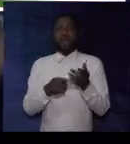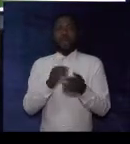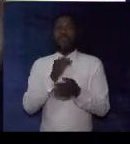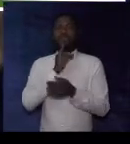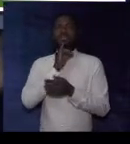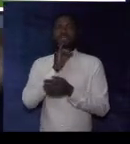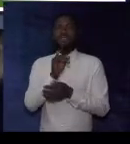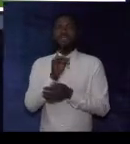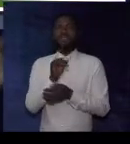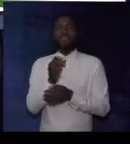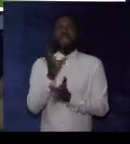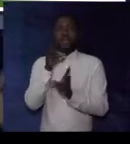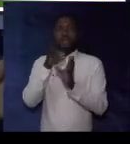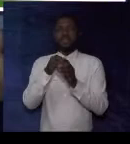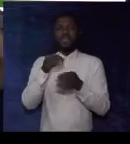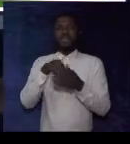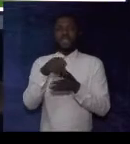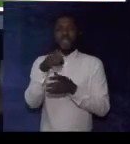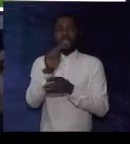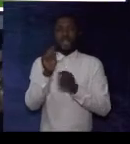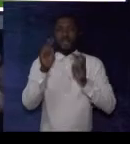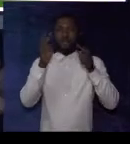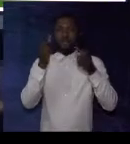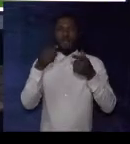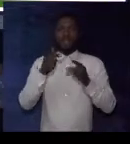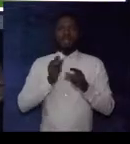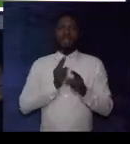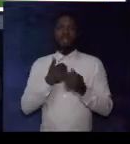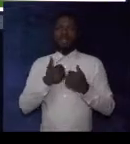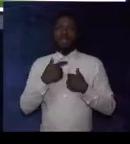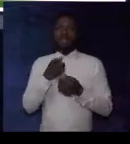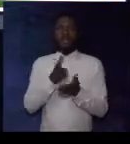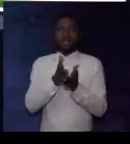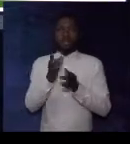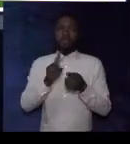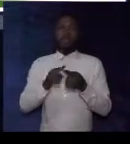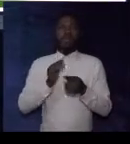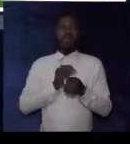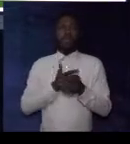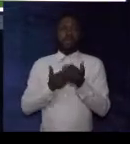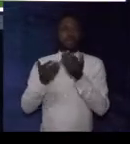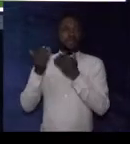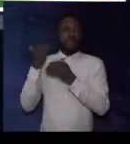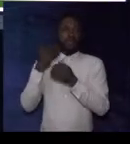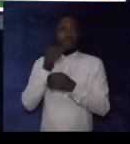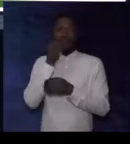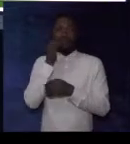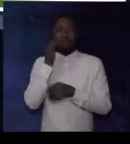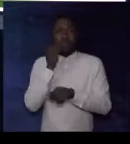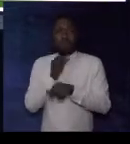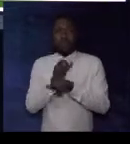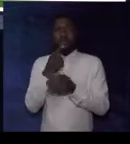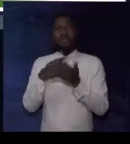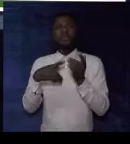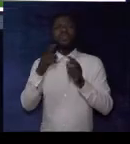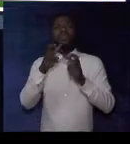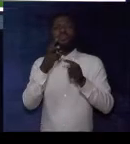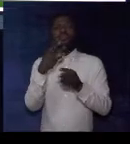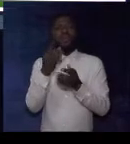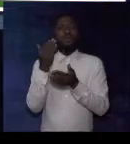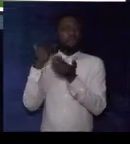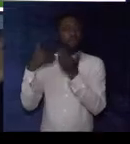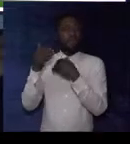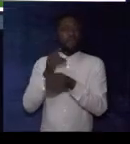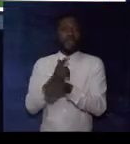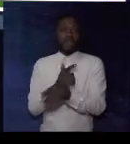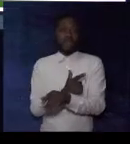what is contained in the topic, let's have the correction to our previous homework. What is the topic of our previous